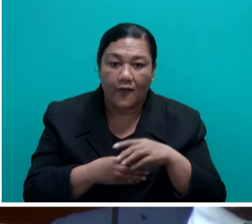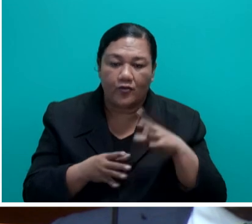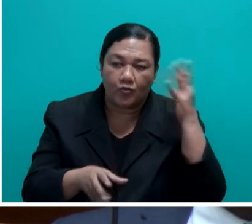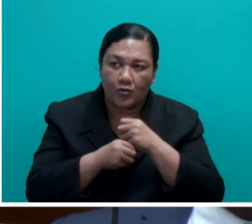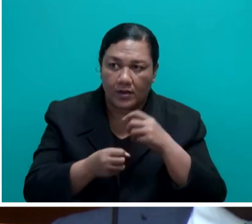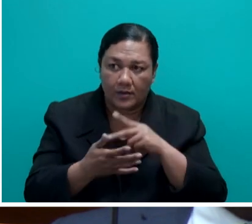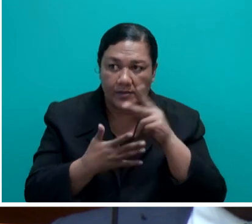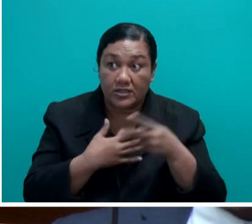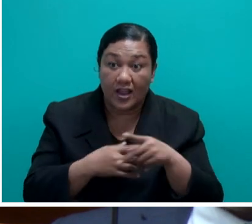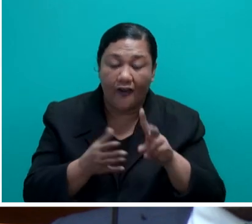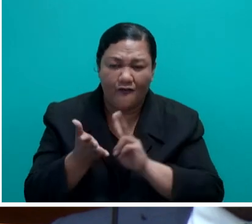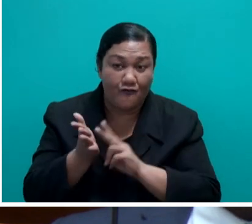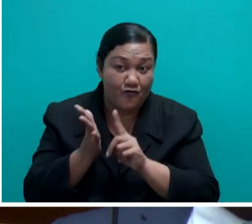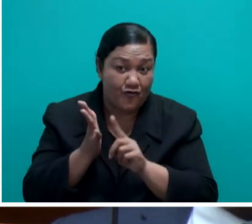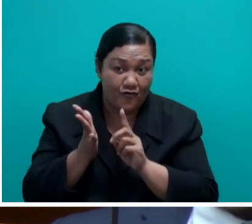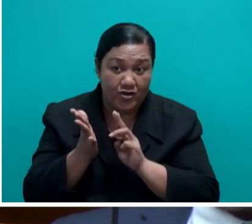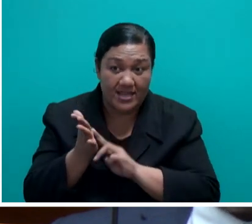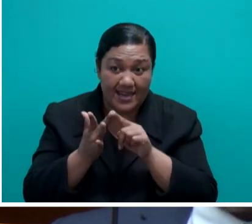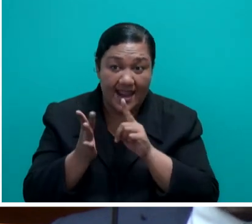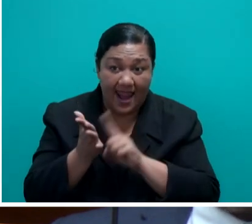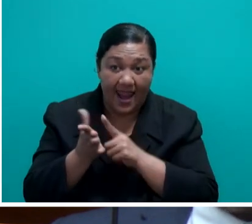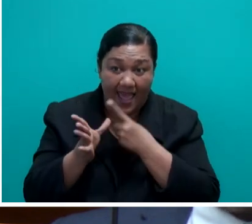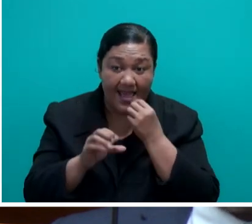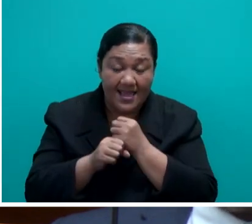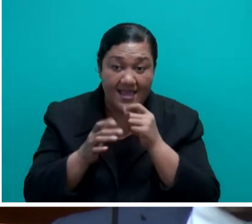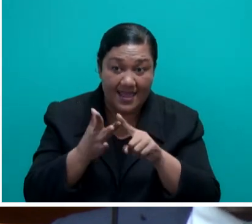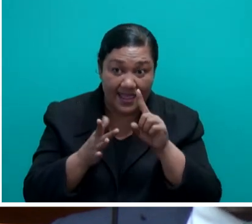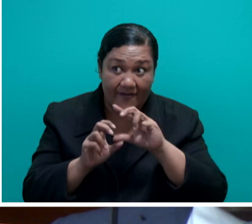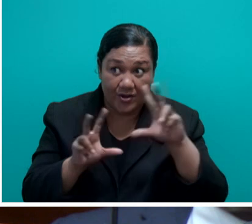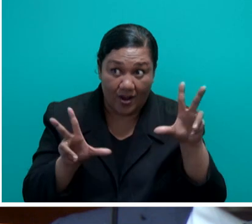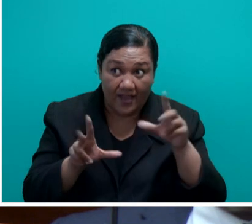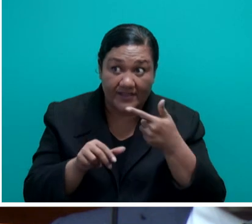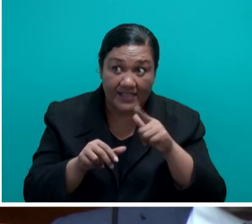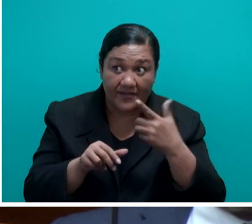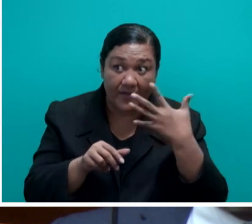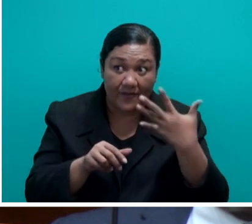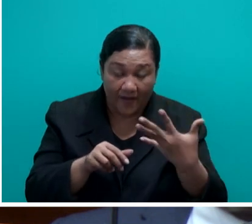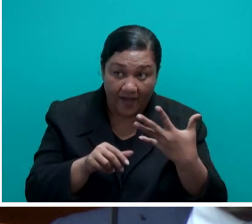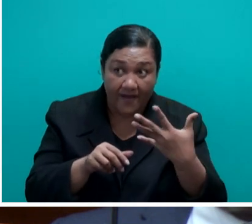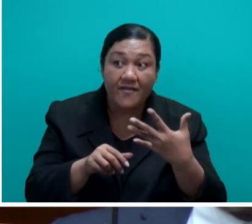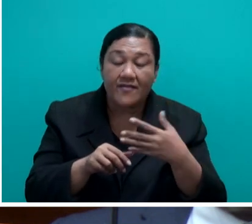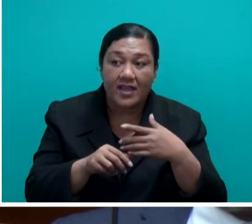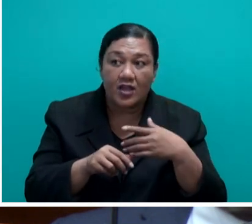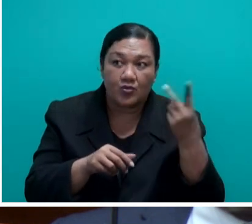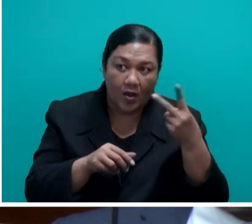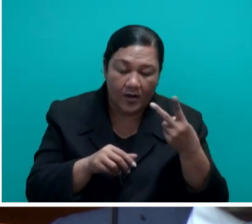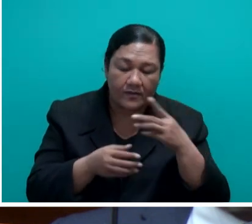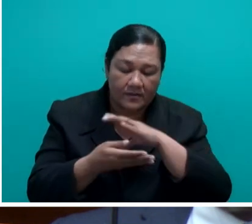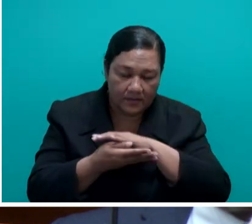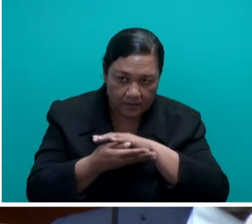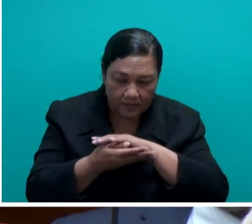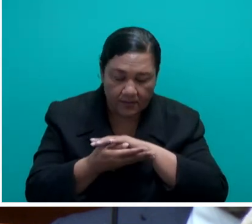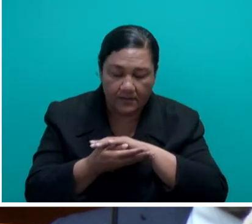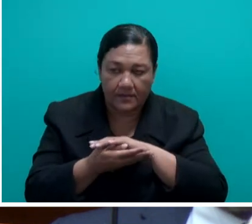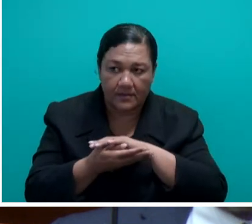at Wunilang in the Konrove has a total population of 75 with 12 households, a 1.3-kilometre